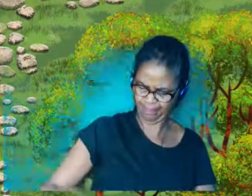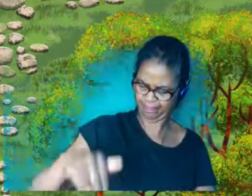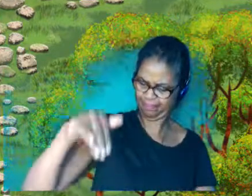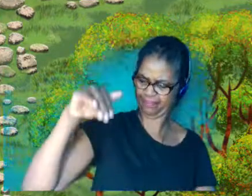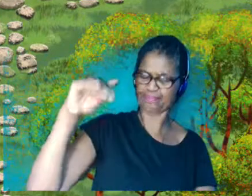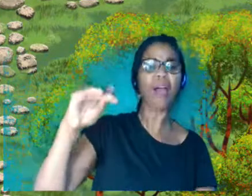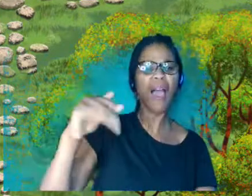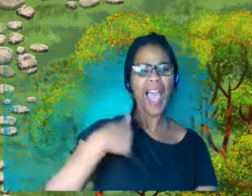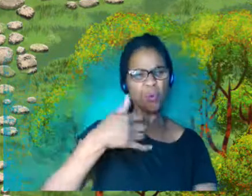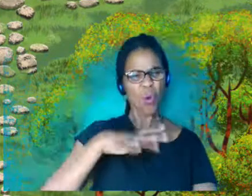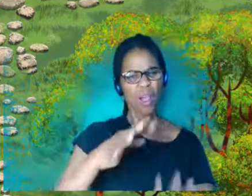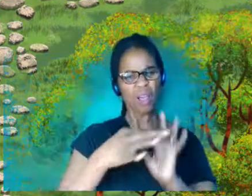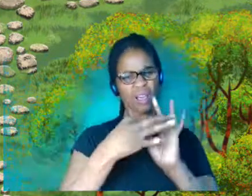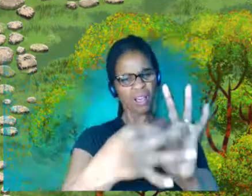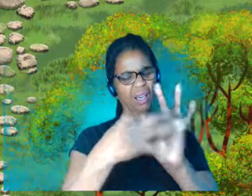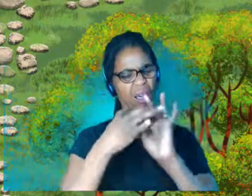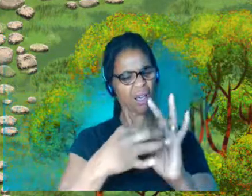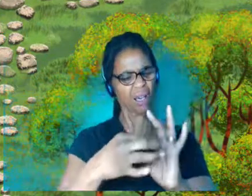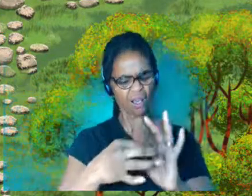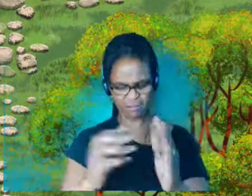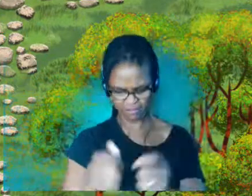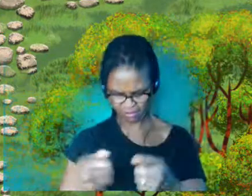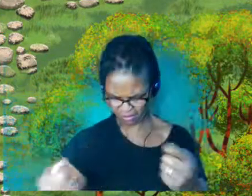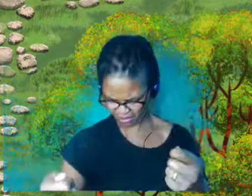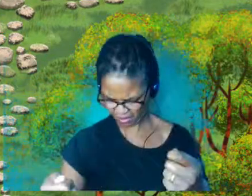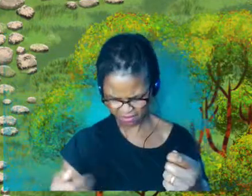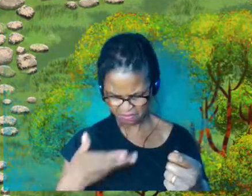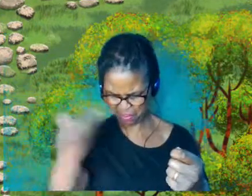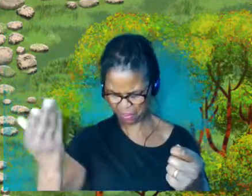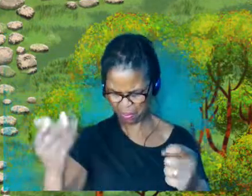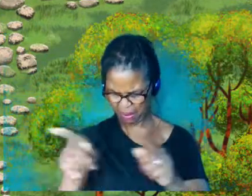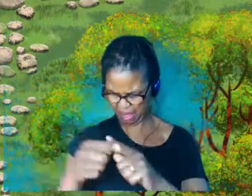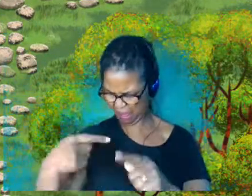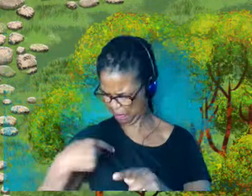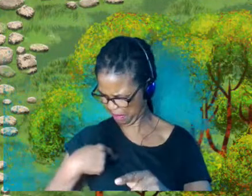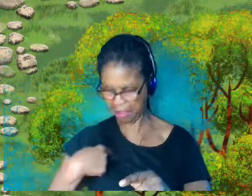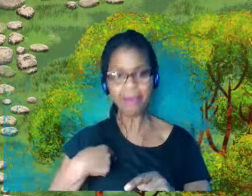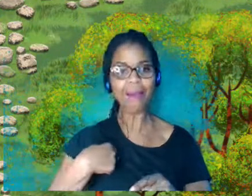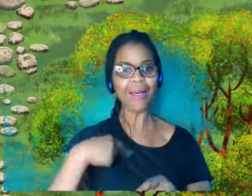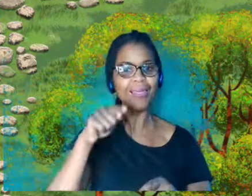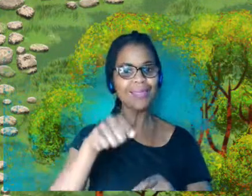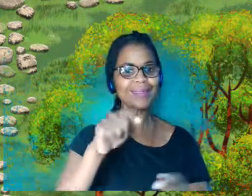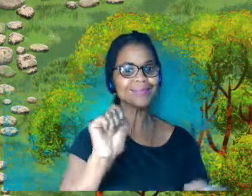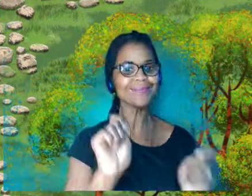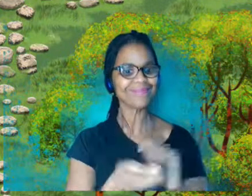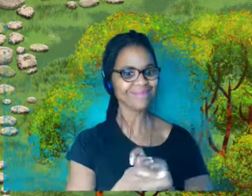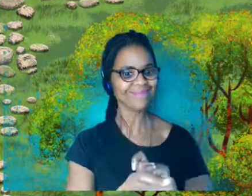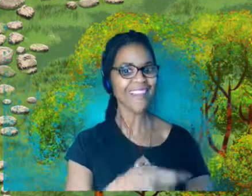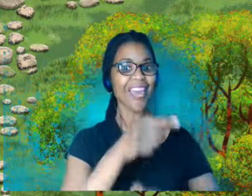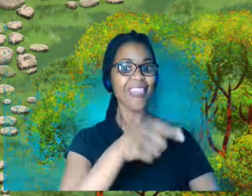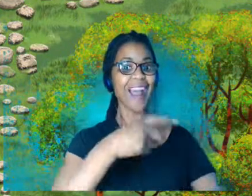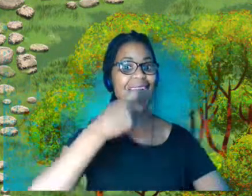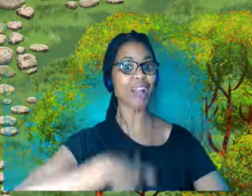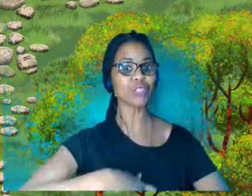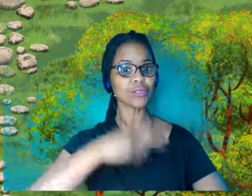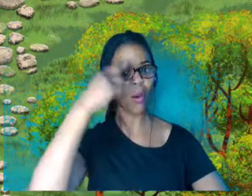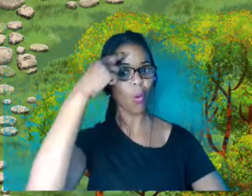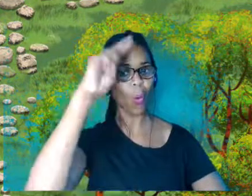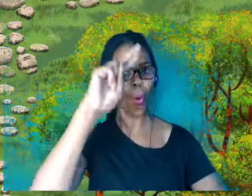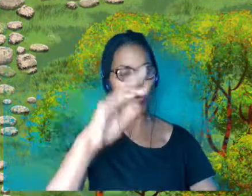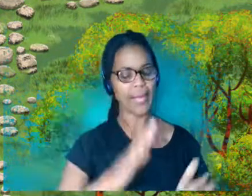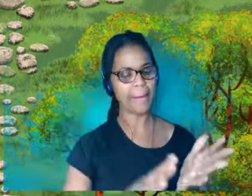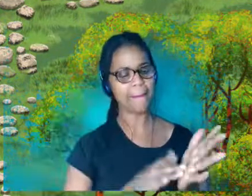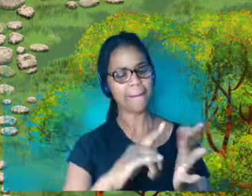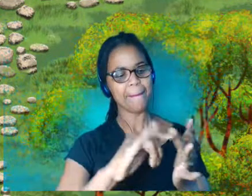to have seen in their storybooks. And so this character is called Maja, and this